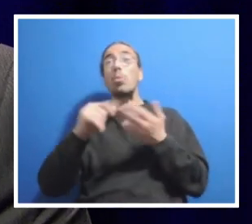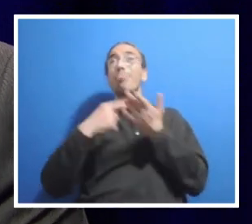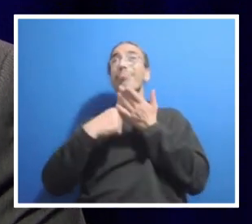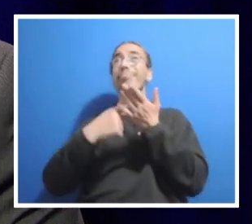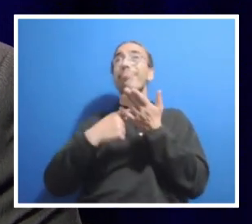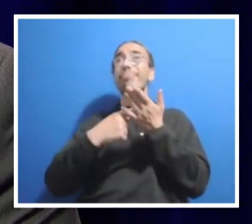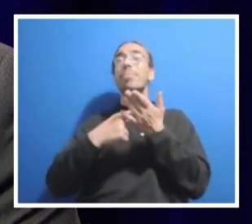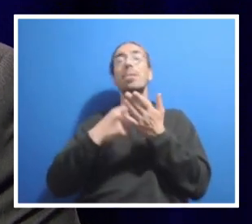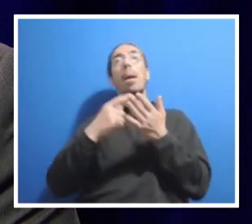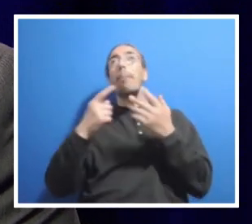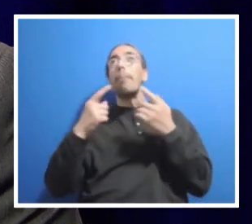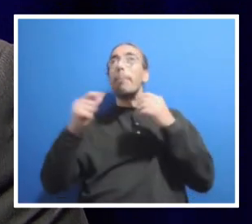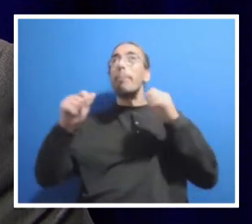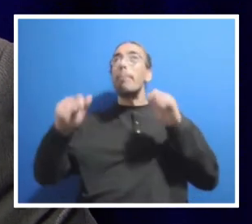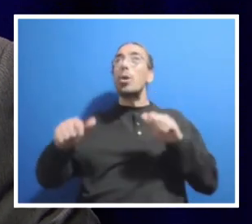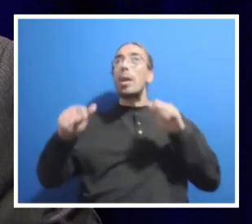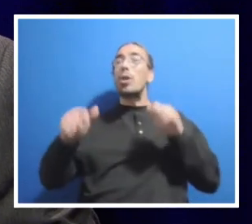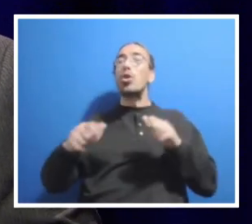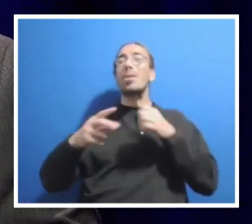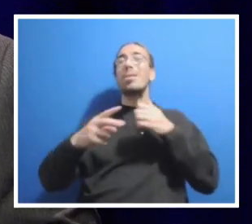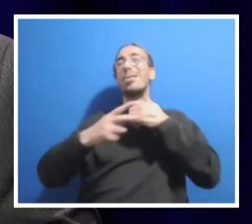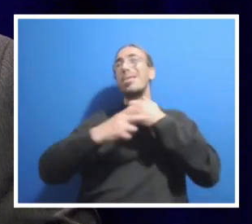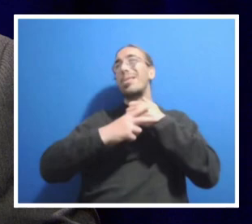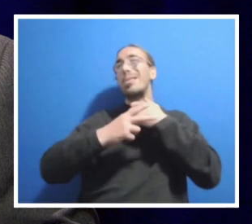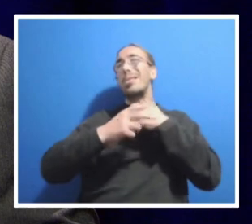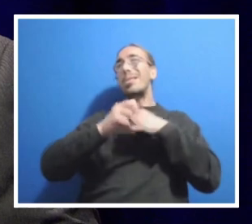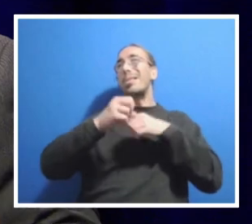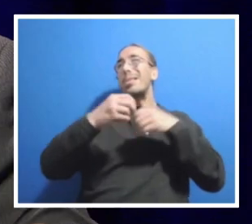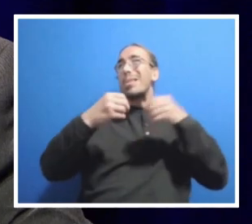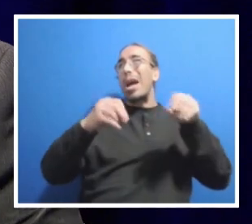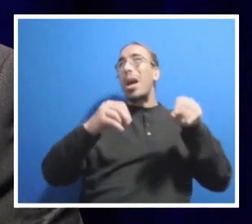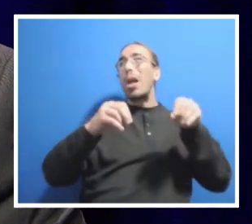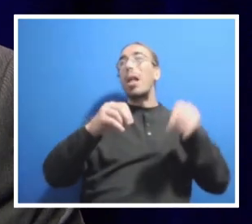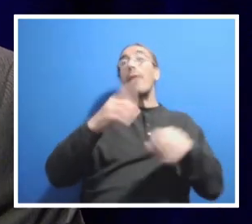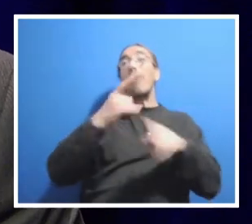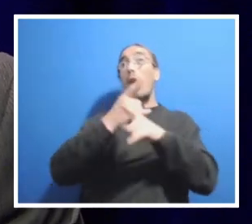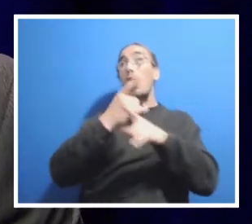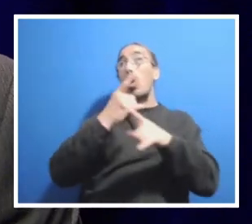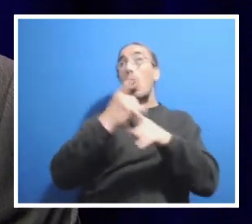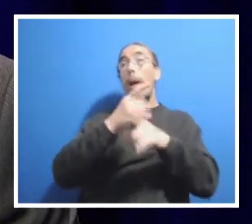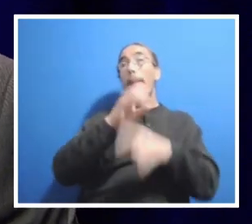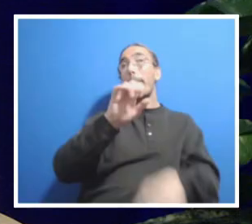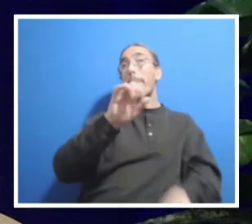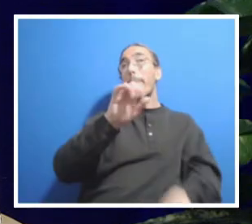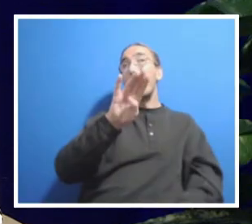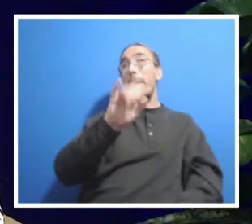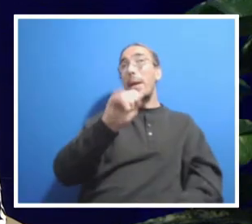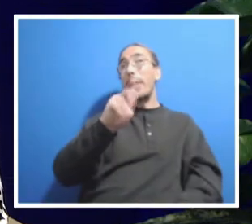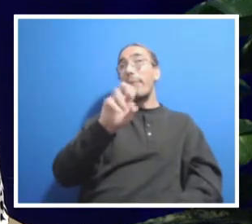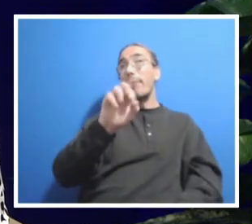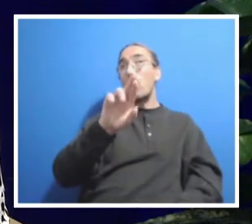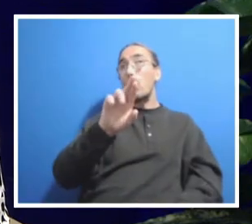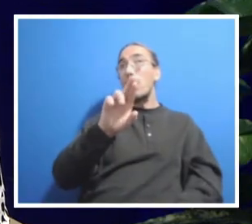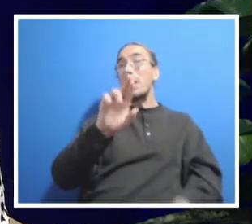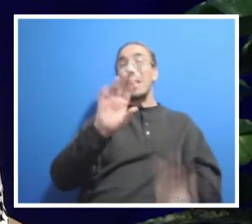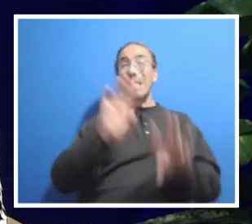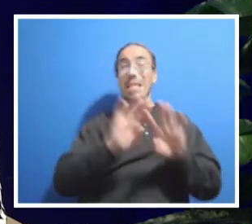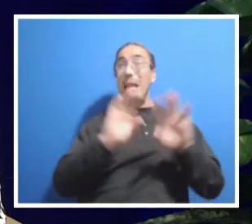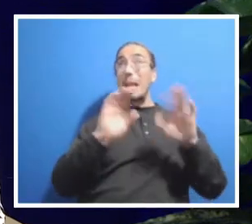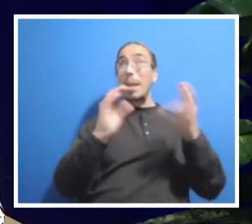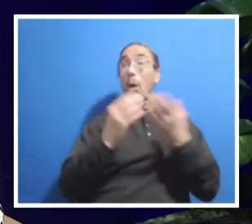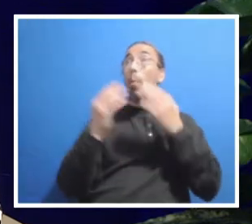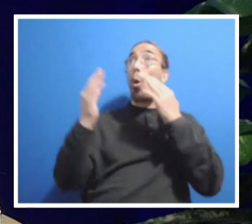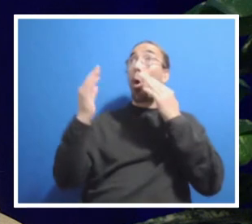of alcohol at Beaver Stadium. Are these things that could help the budget? So we're definitely hoping that the commercial